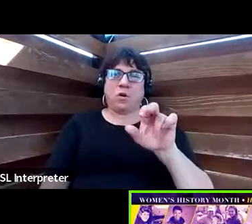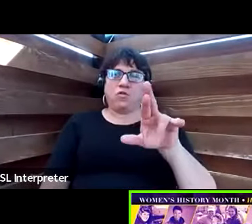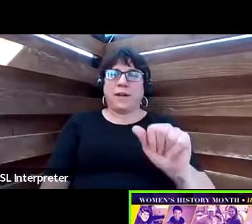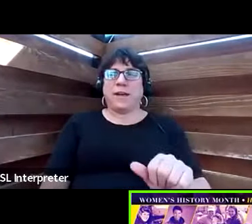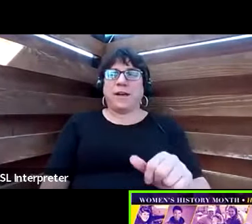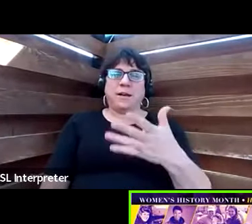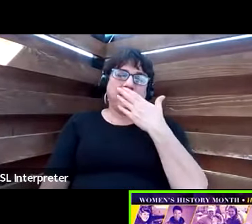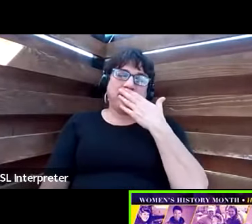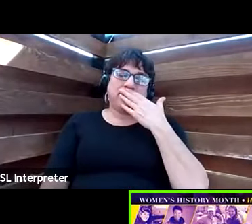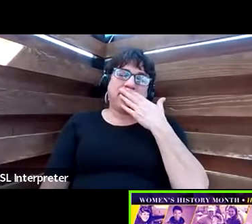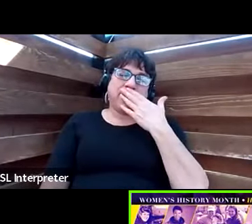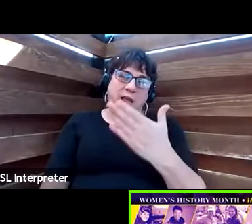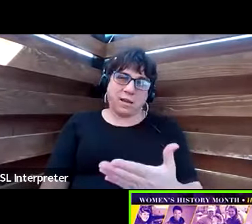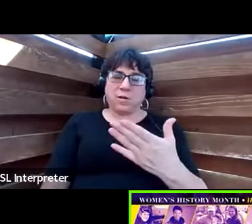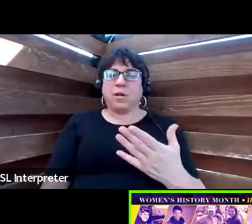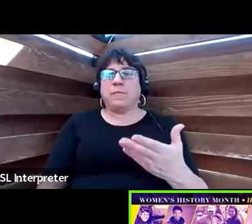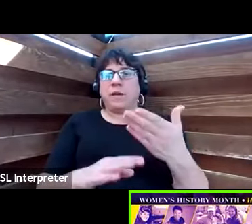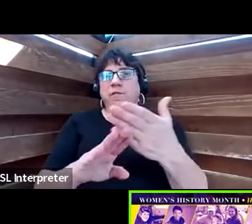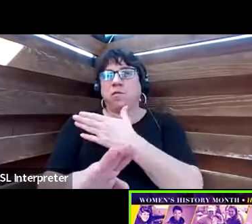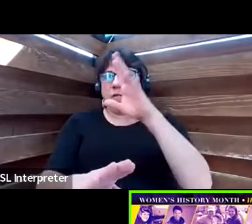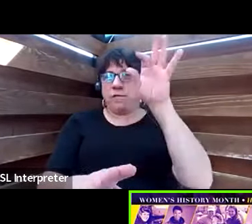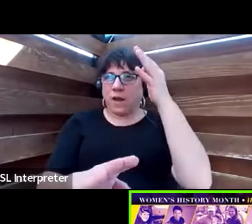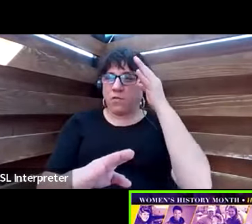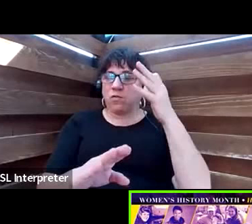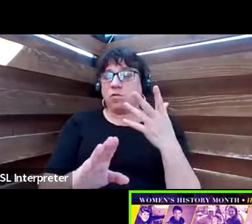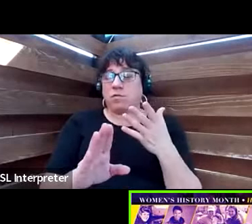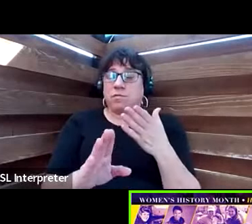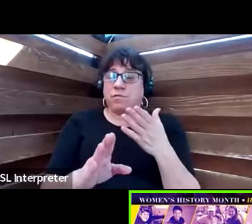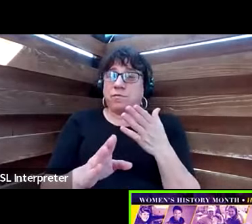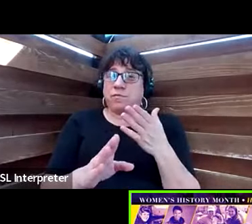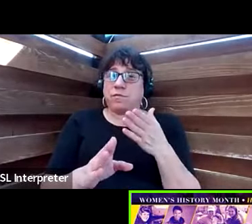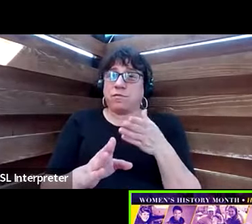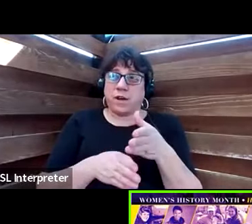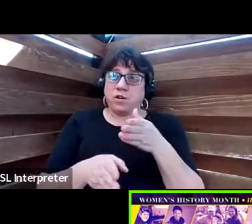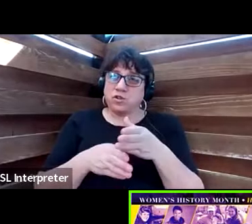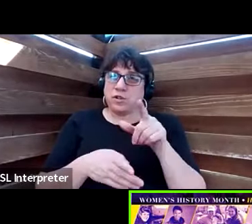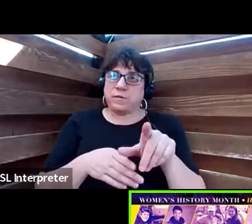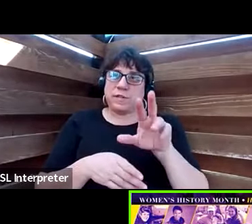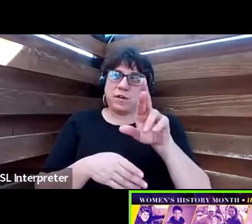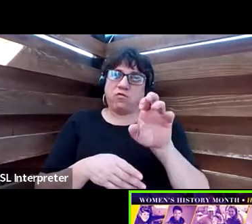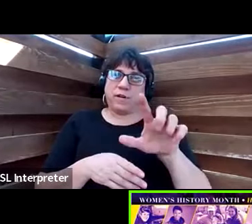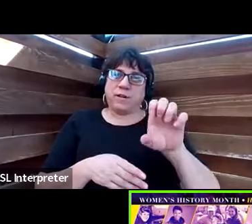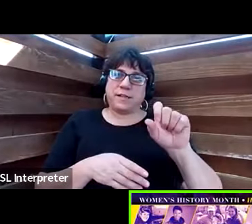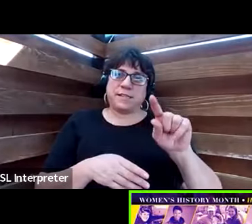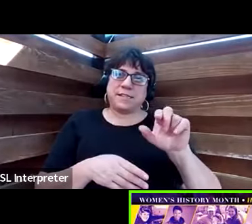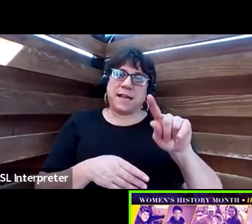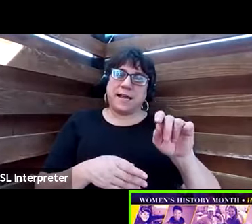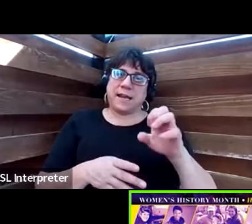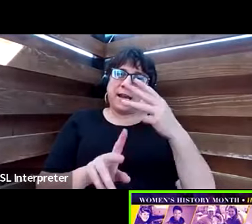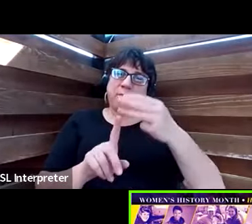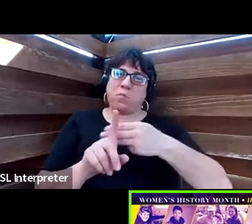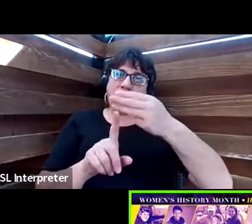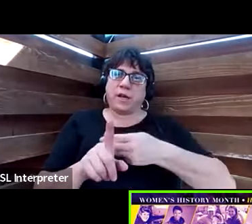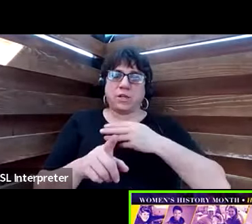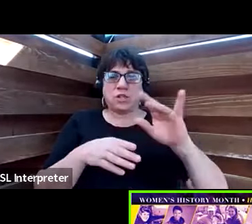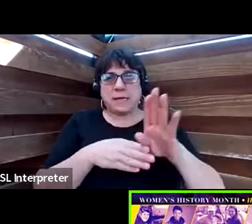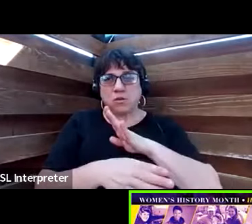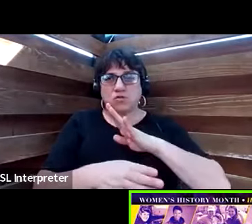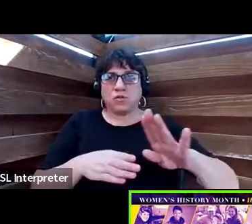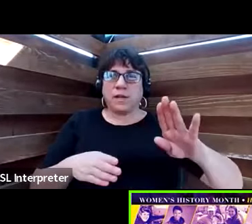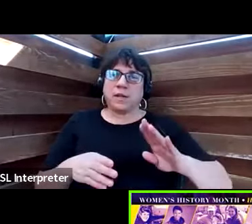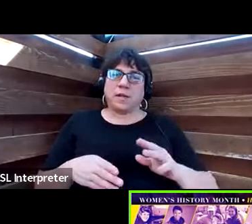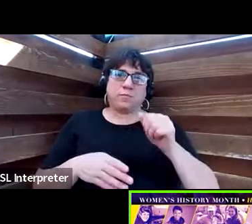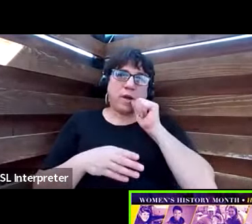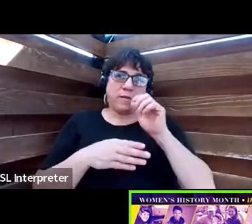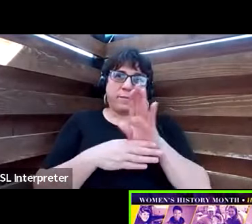Prior to her federal government career, she was in real estate and mortgage industries in the private sector, where she was credited with